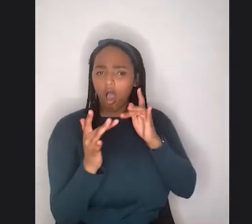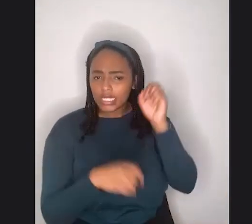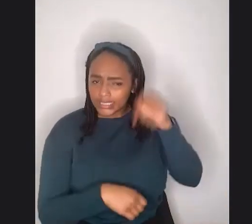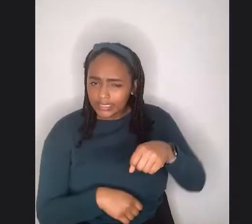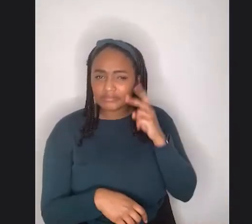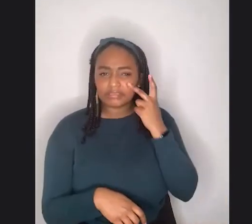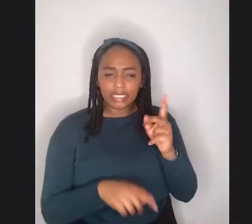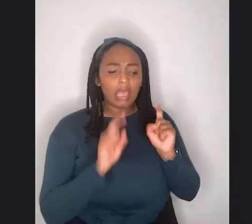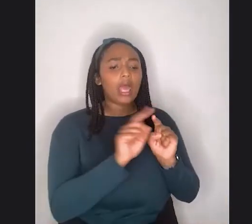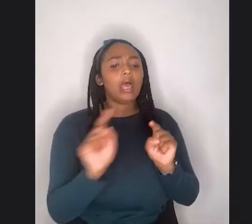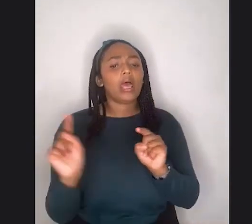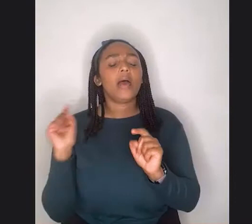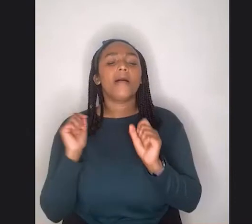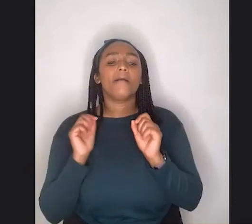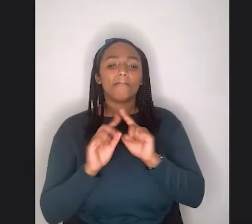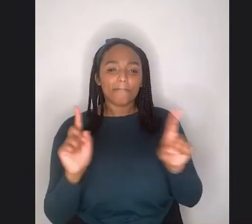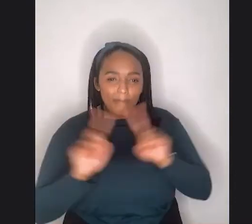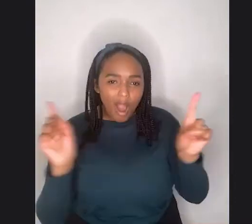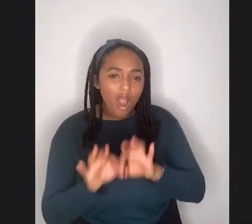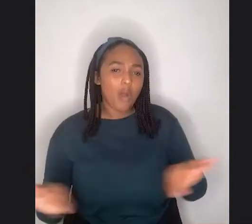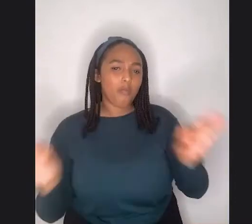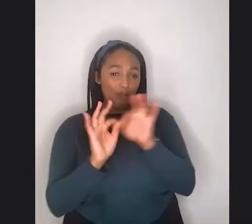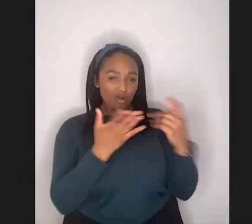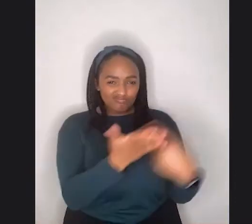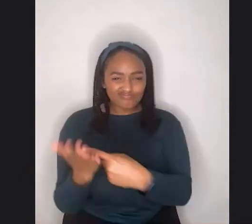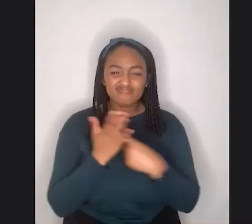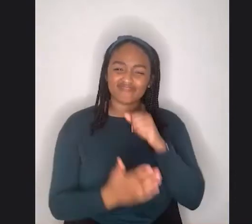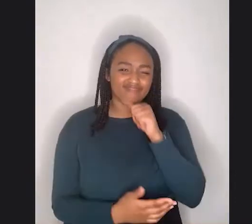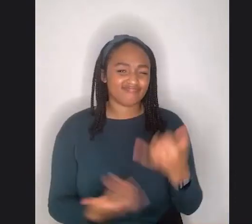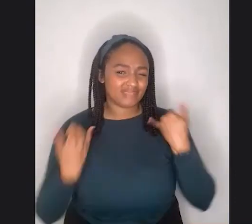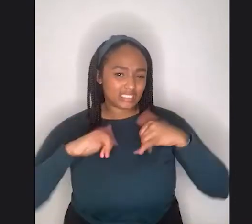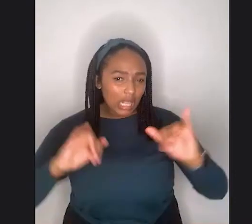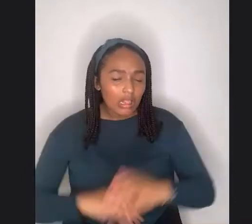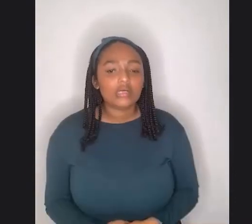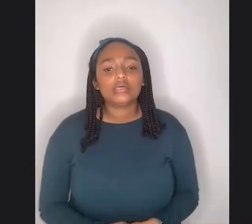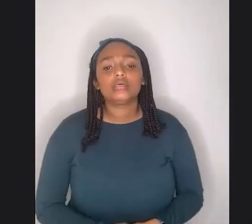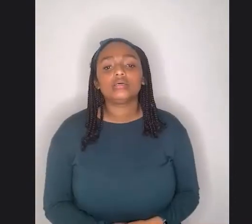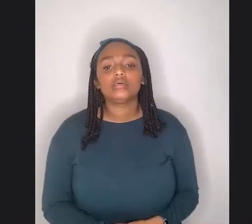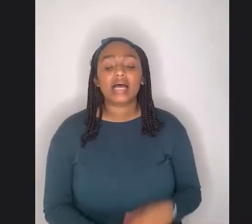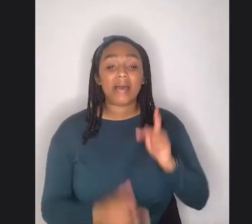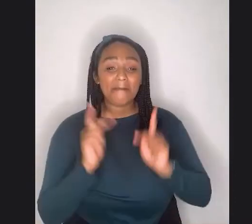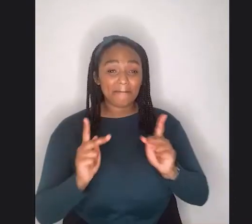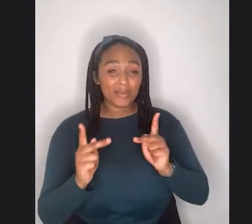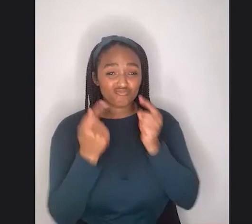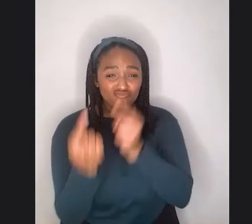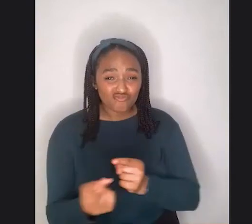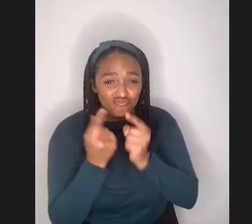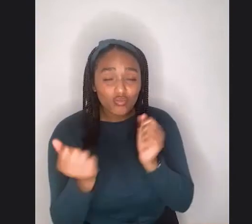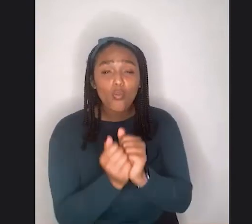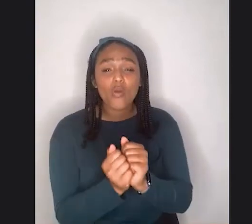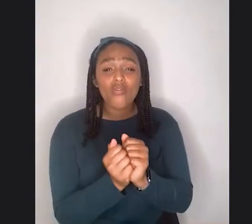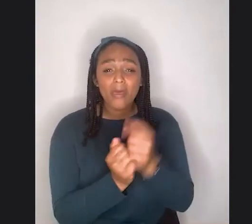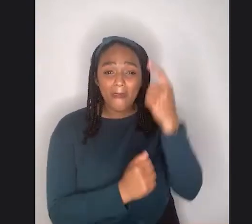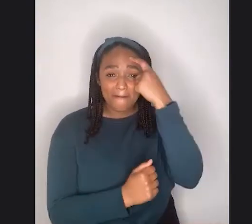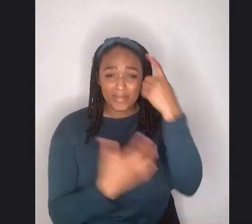conversations happening between people who are struggling with mental health disorders, aside from just the expert's point of view.